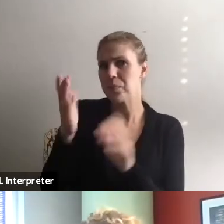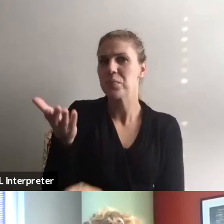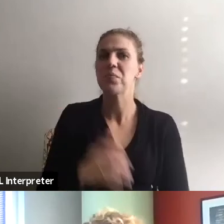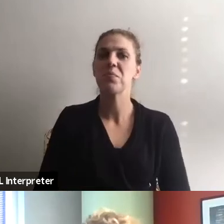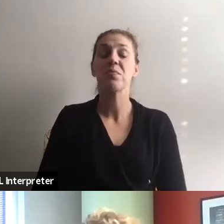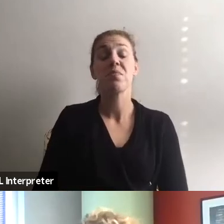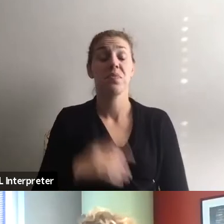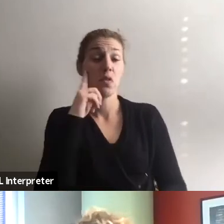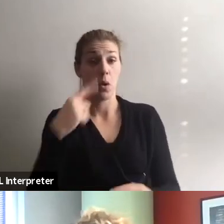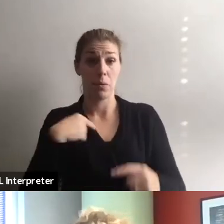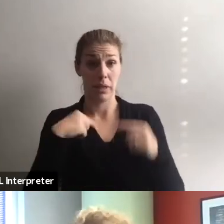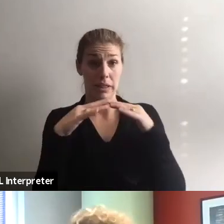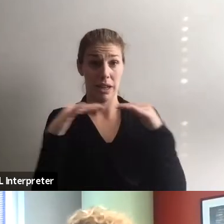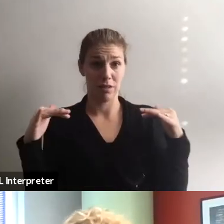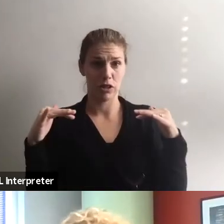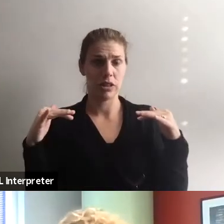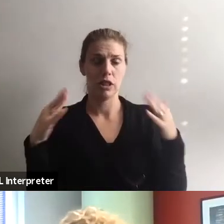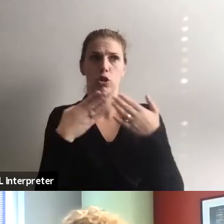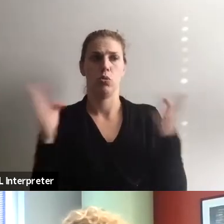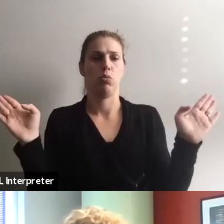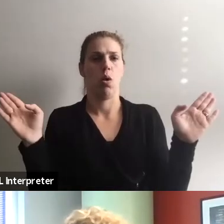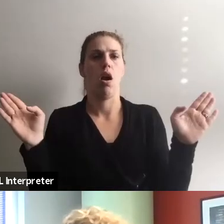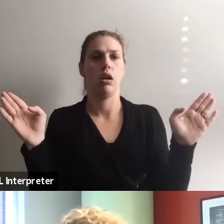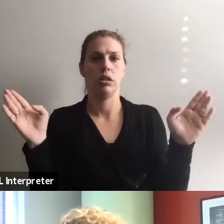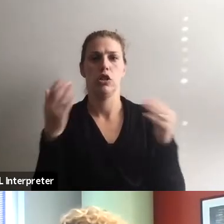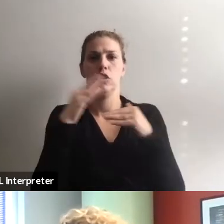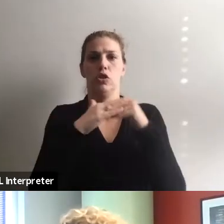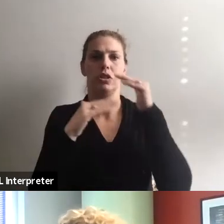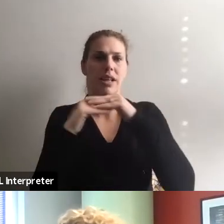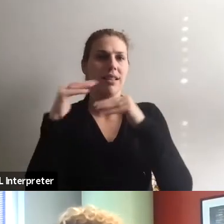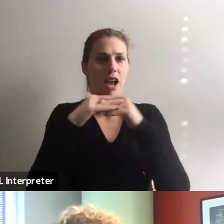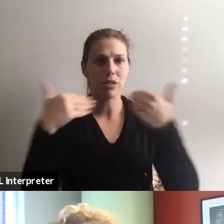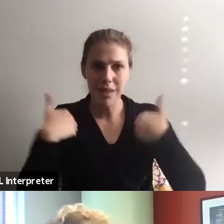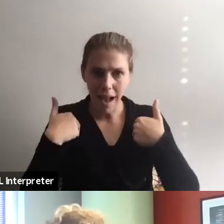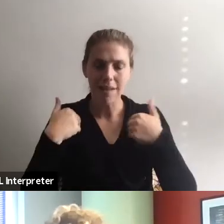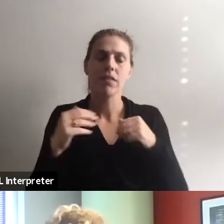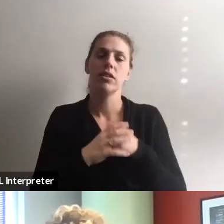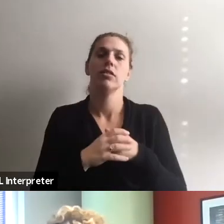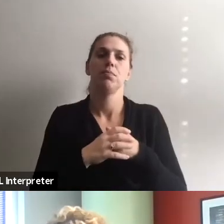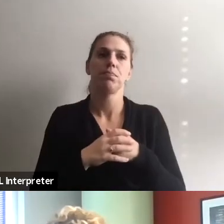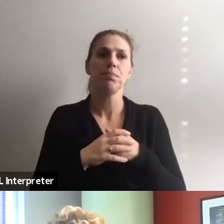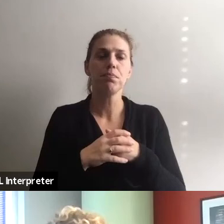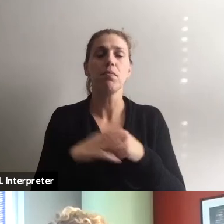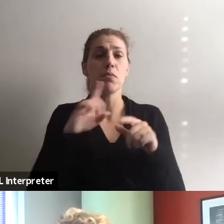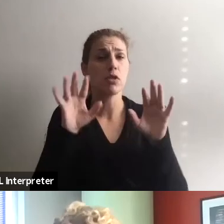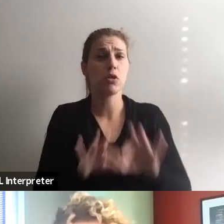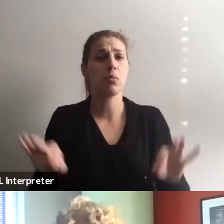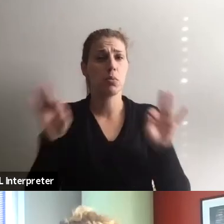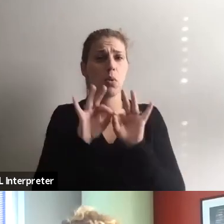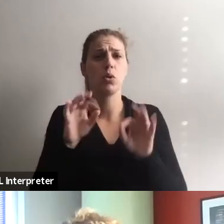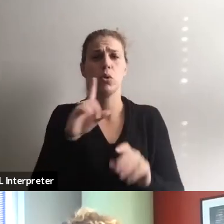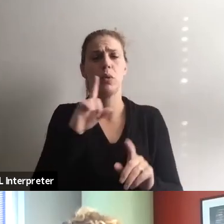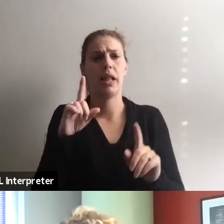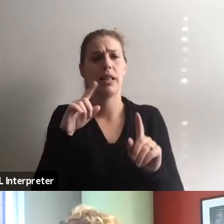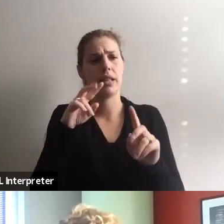Well, diversity, it's so broad, and there's so many layers on that. But I think it's an important way to really